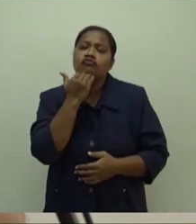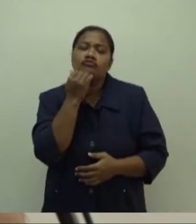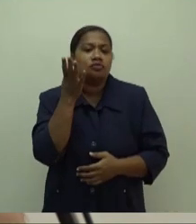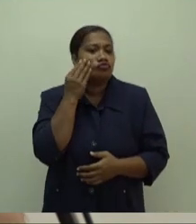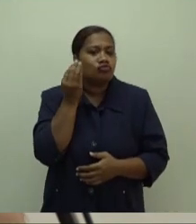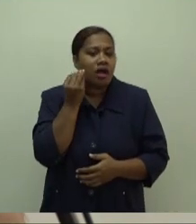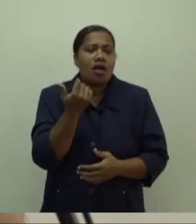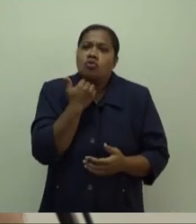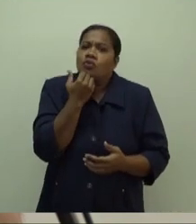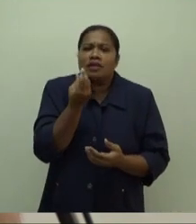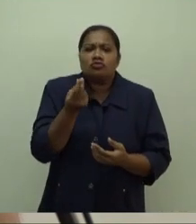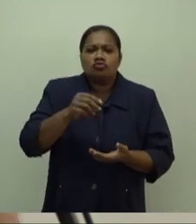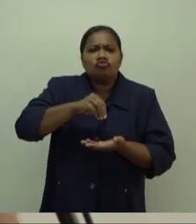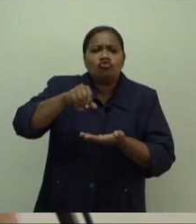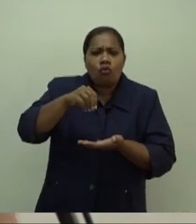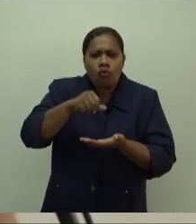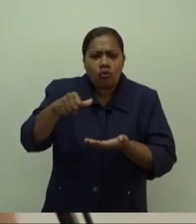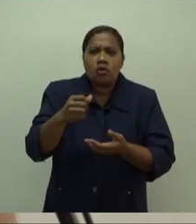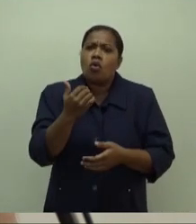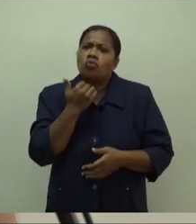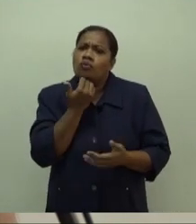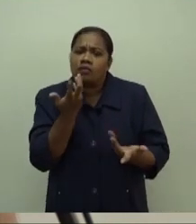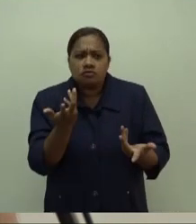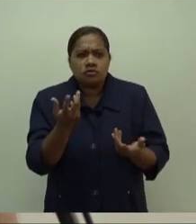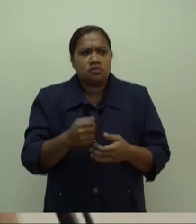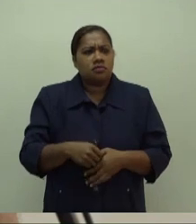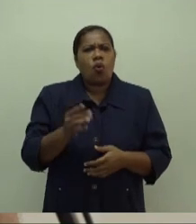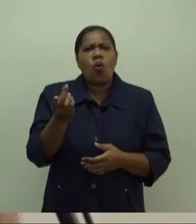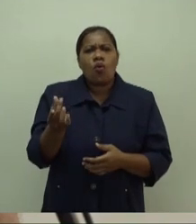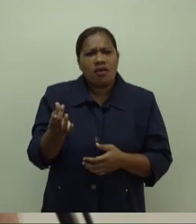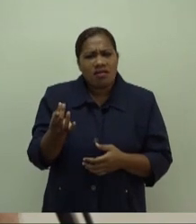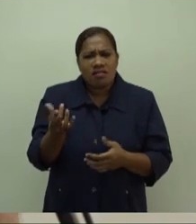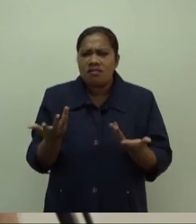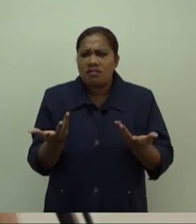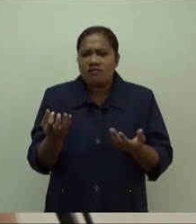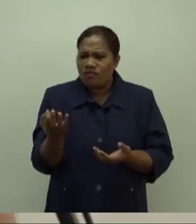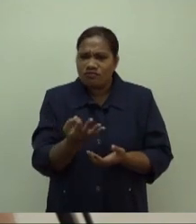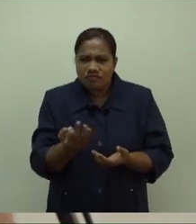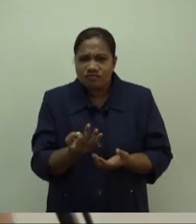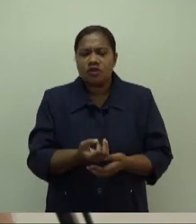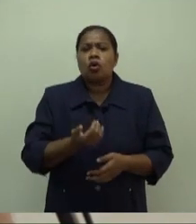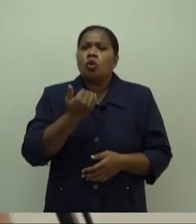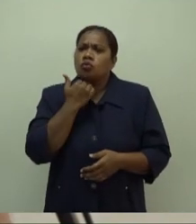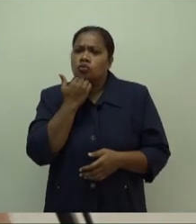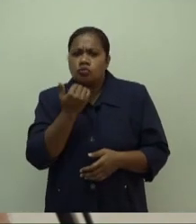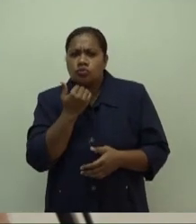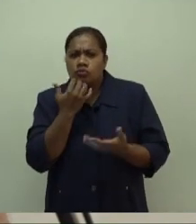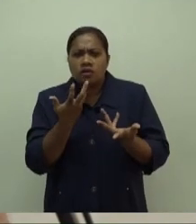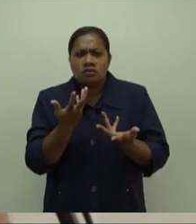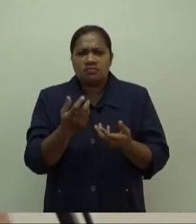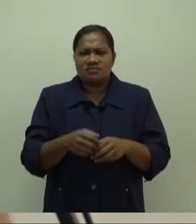salt, oils, and highly processed foods, and a chronic lack of physical